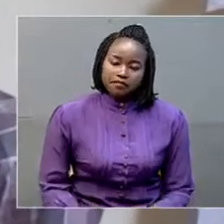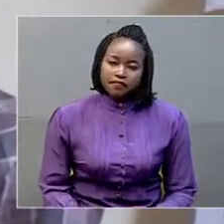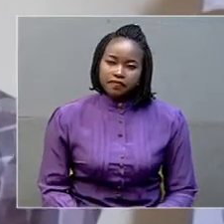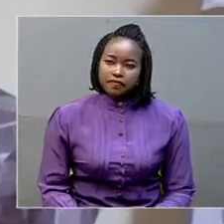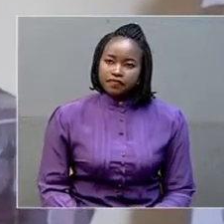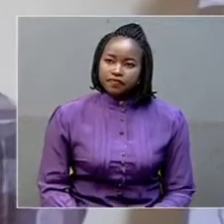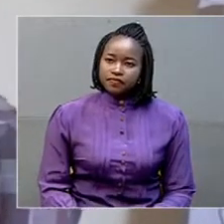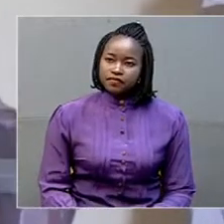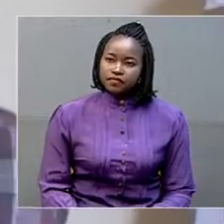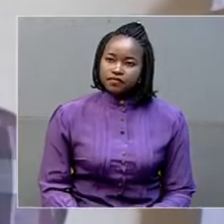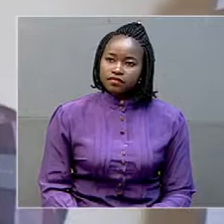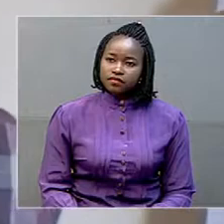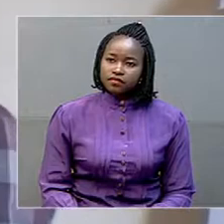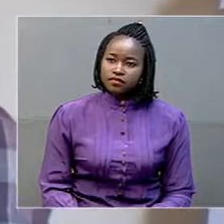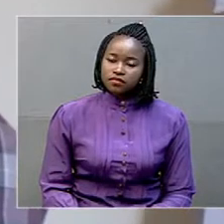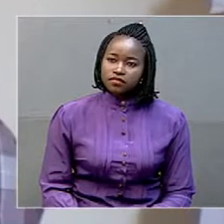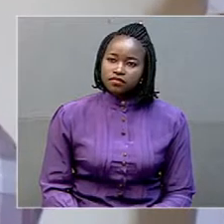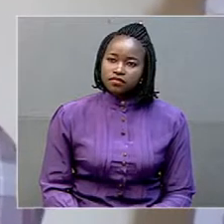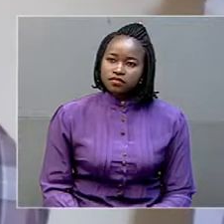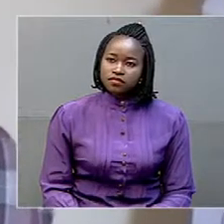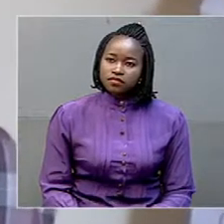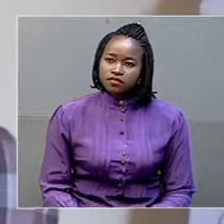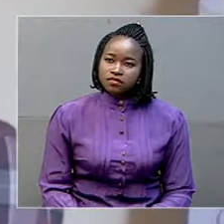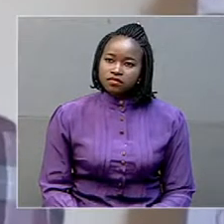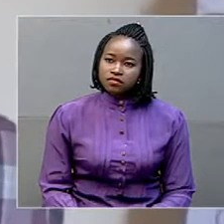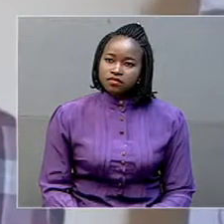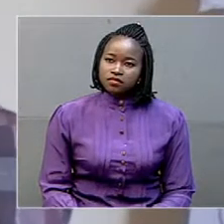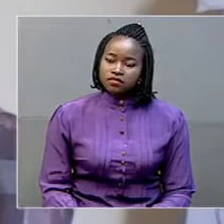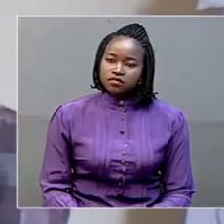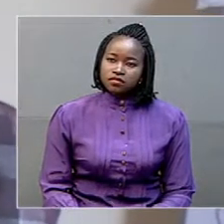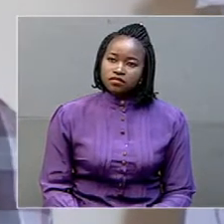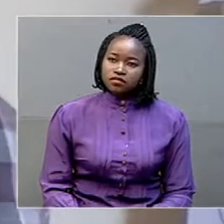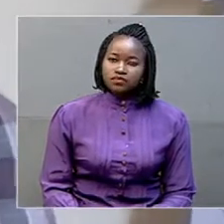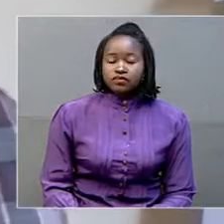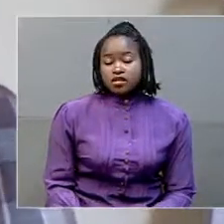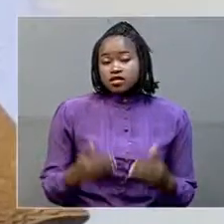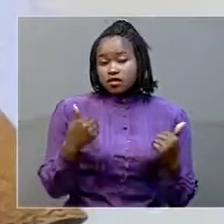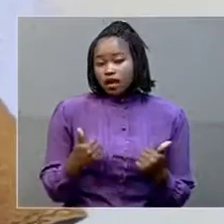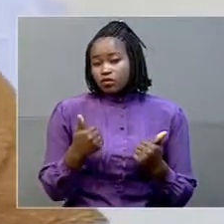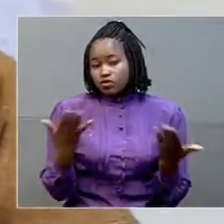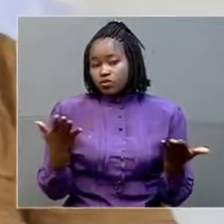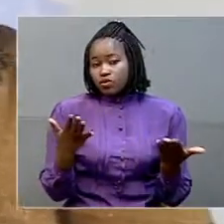After disconnected, labs to the fuels and